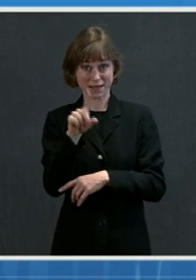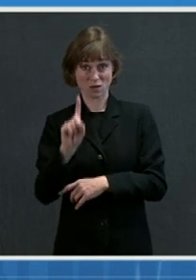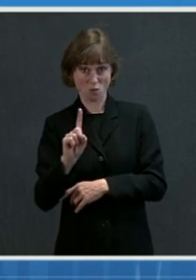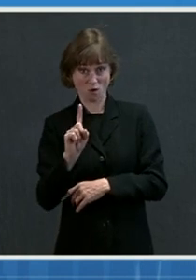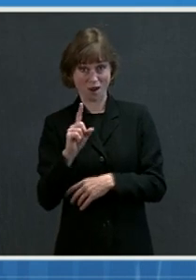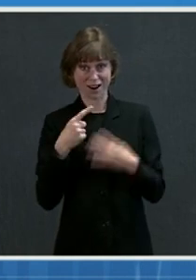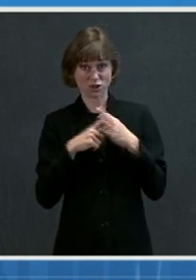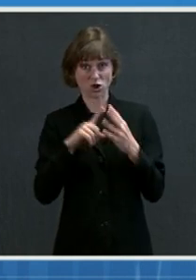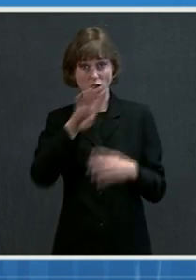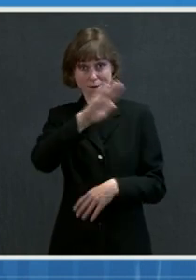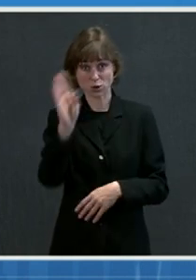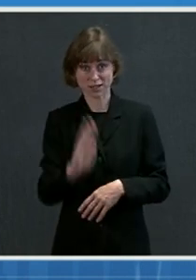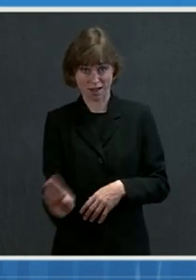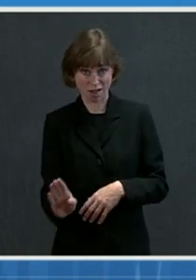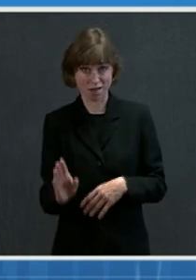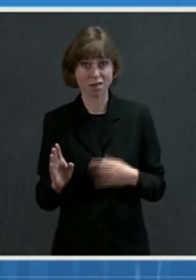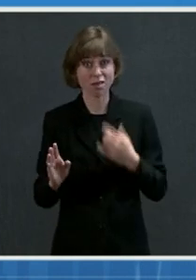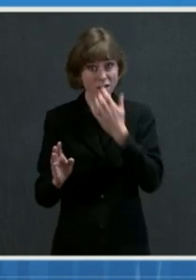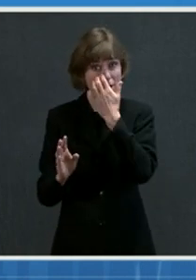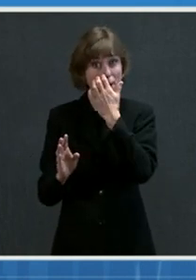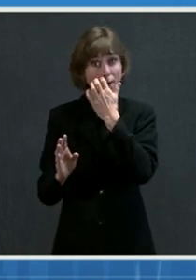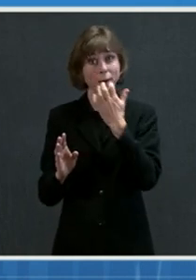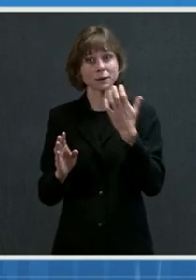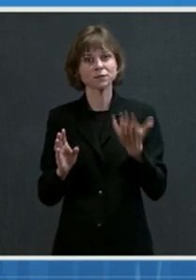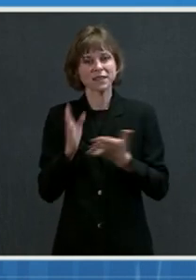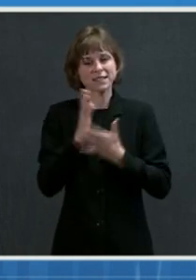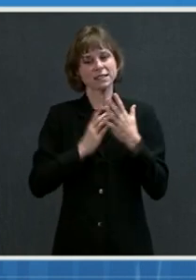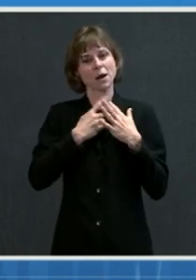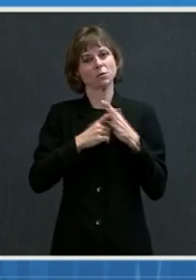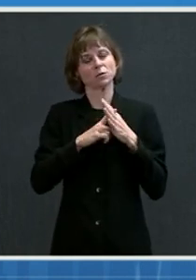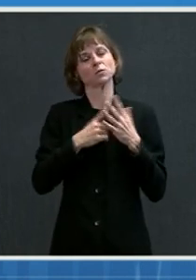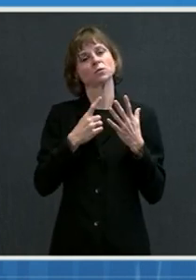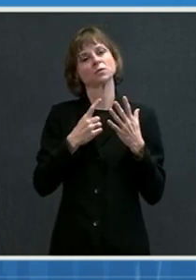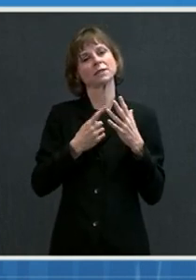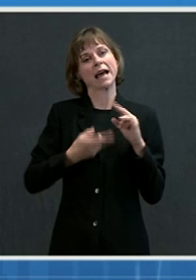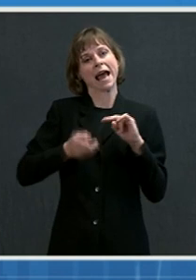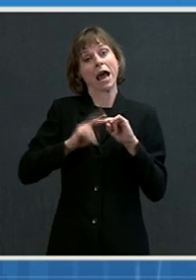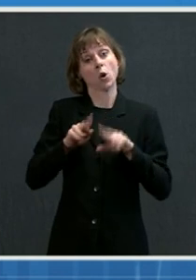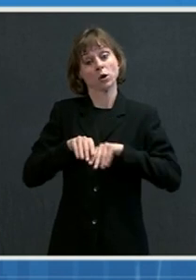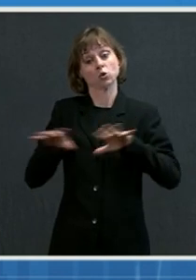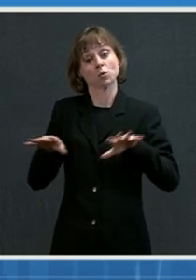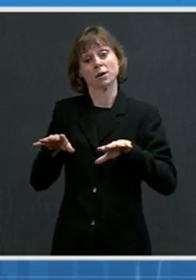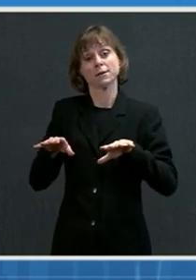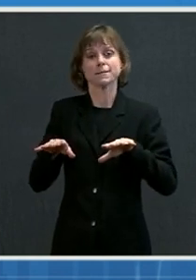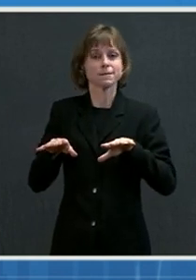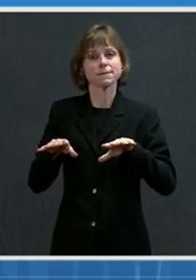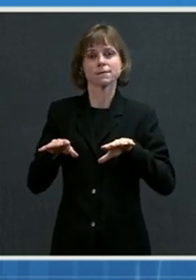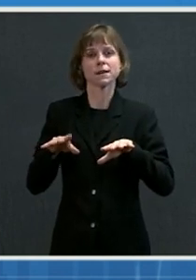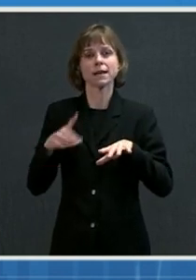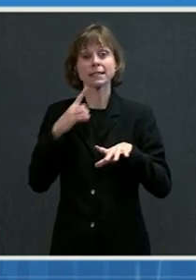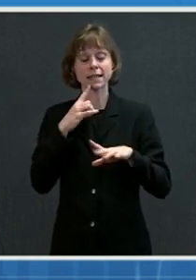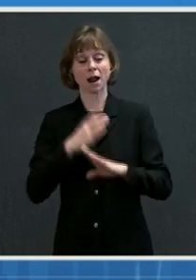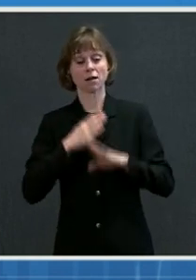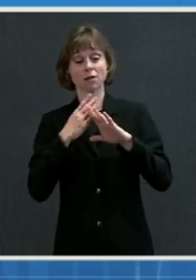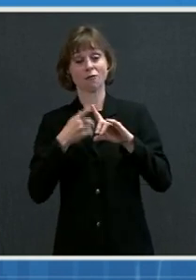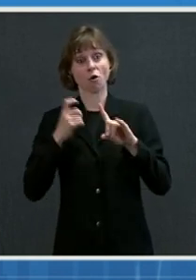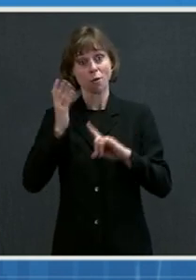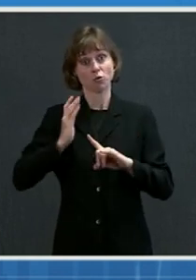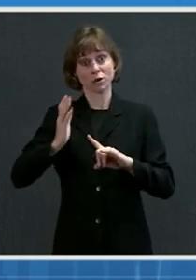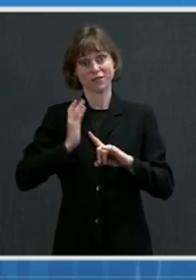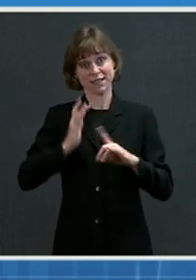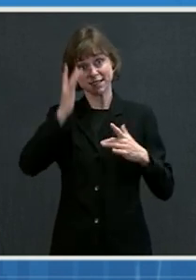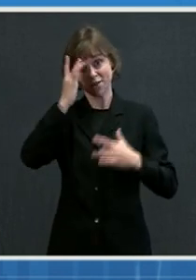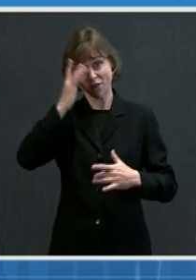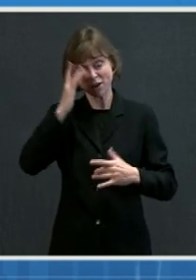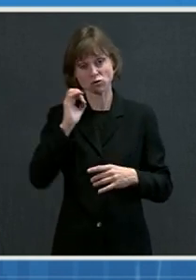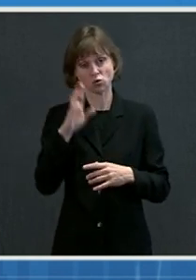in Brazil. Again, some preliminary reports of increased transmissibility and antibodies elicited by previous infection